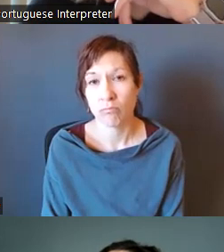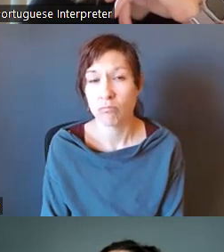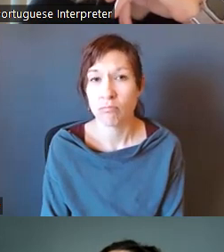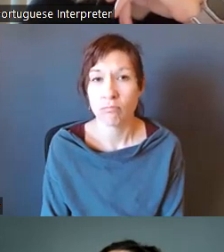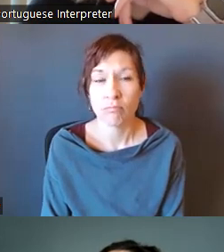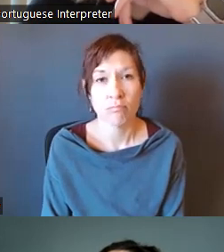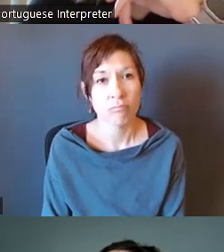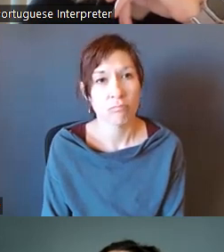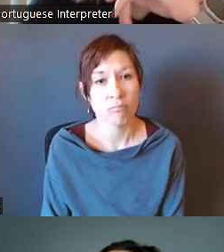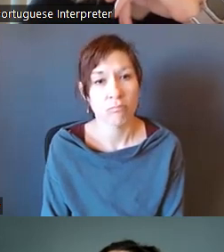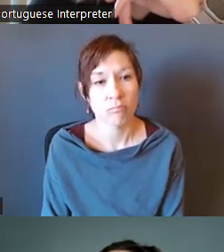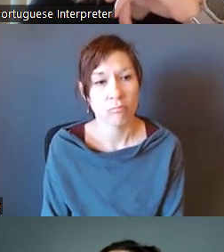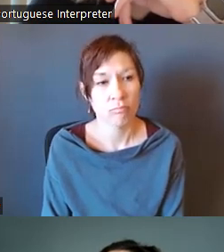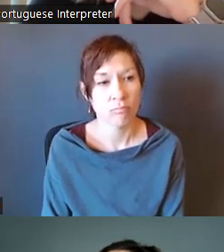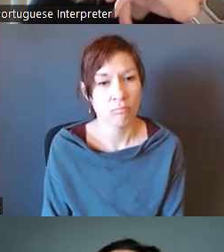Okay.